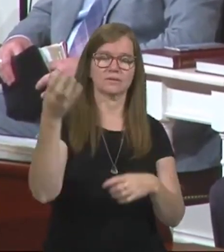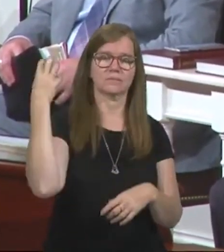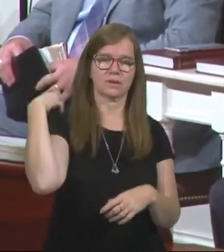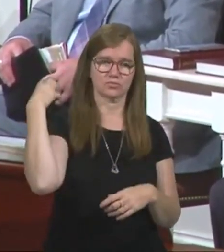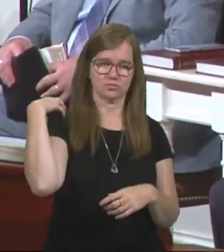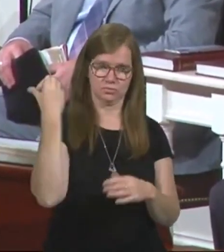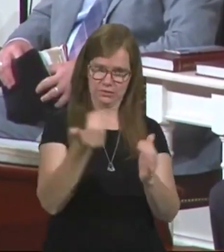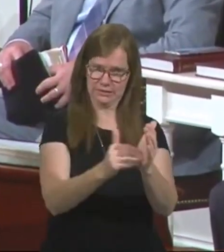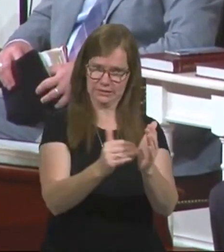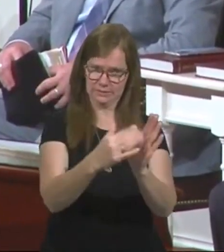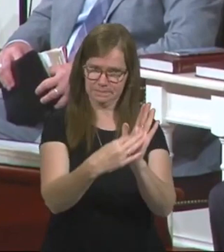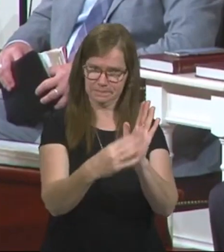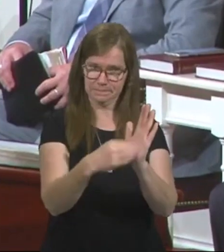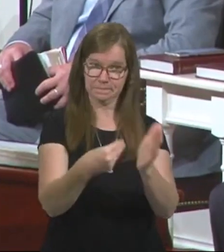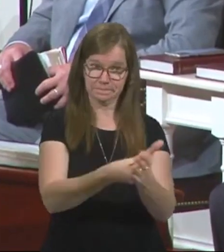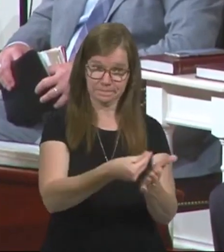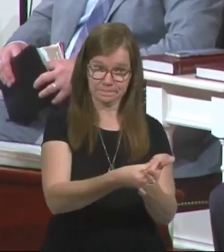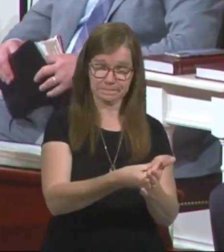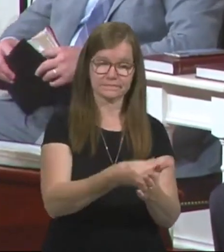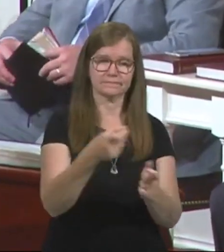One more time. Money.